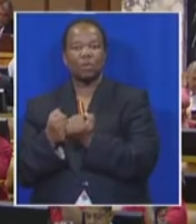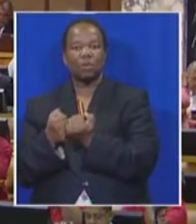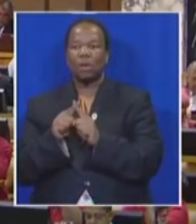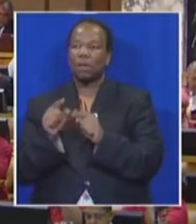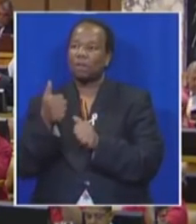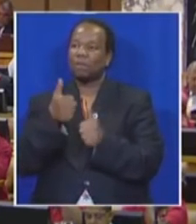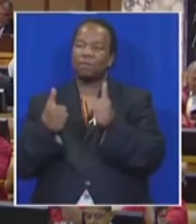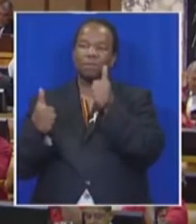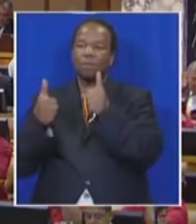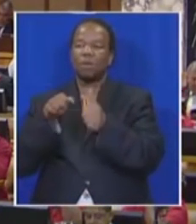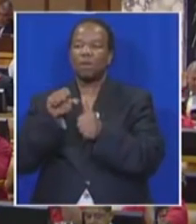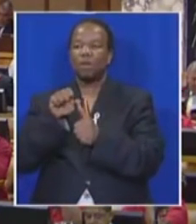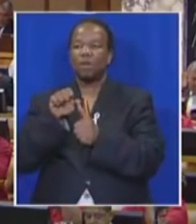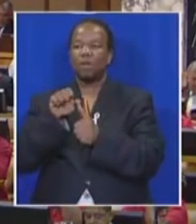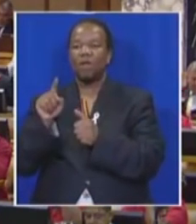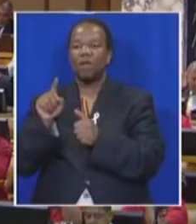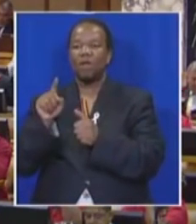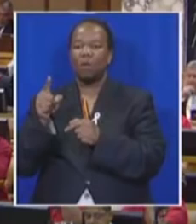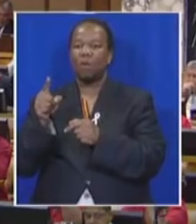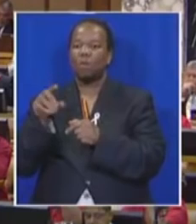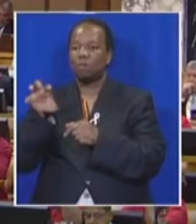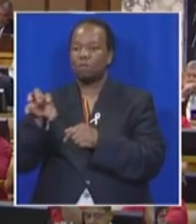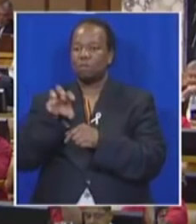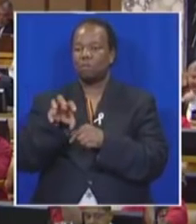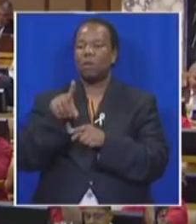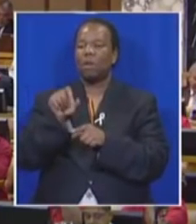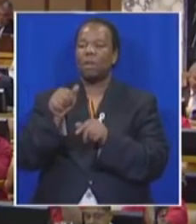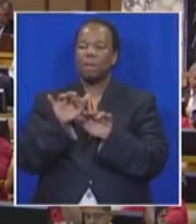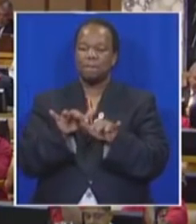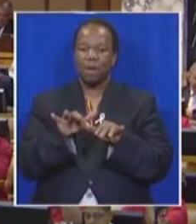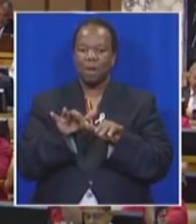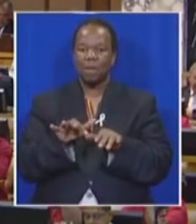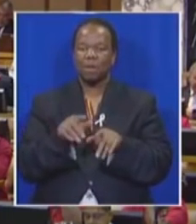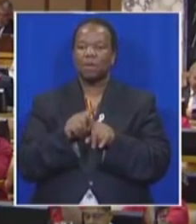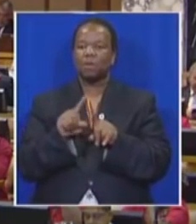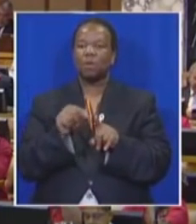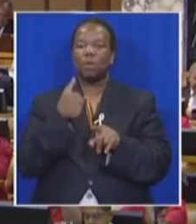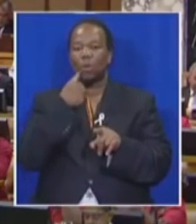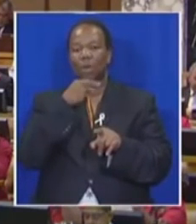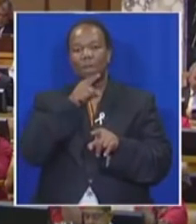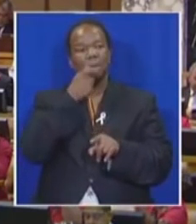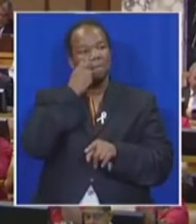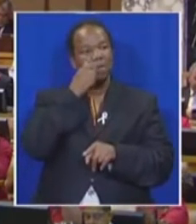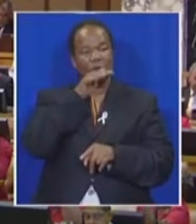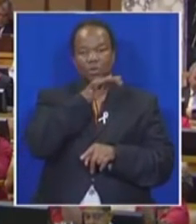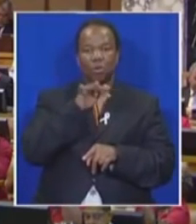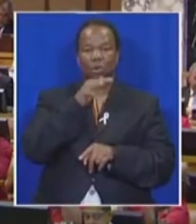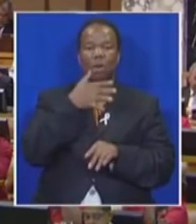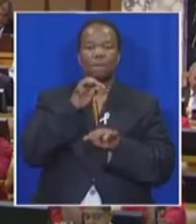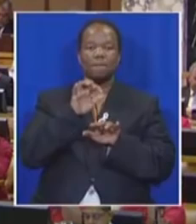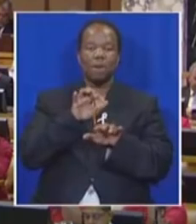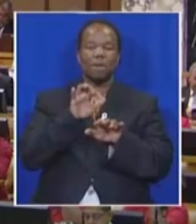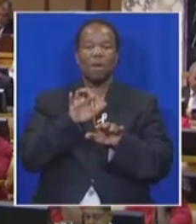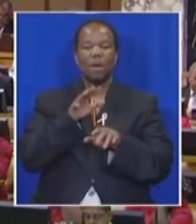from branch to parliament, who responded to the call for a day of action in Pretoria. People will remember two